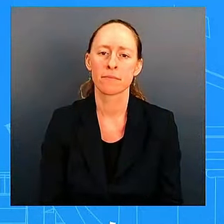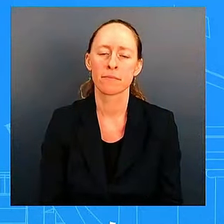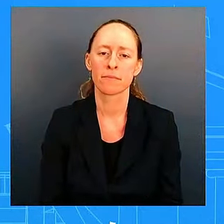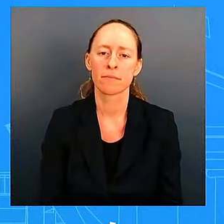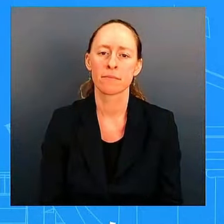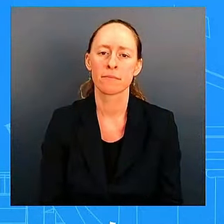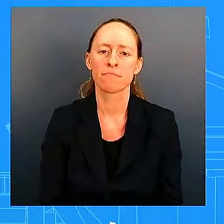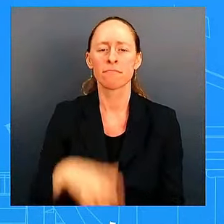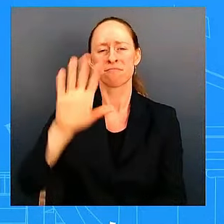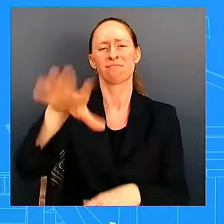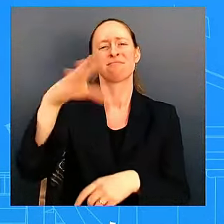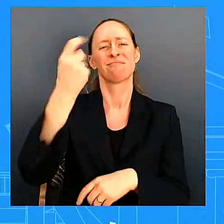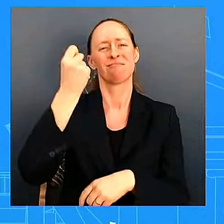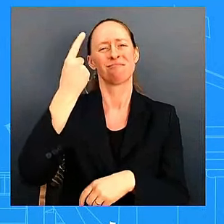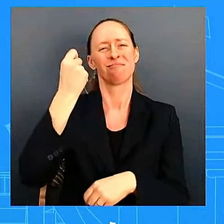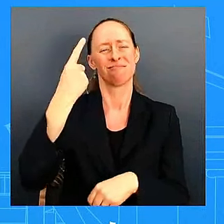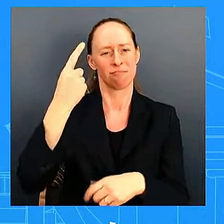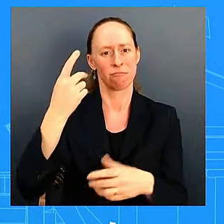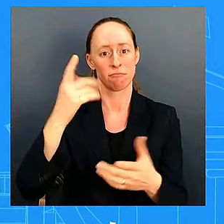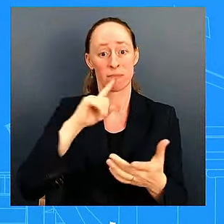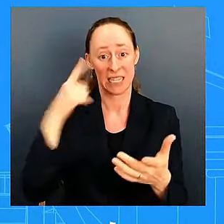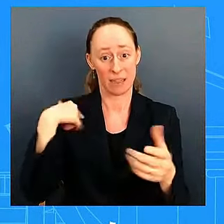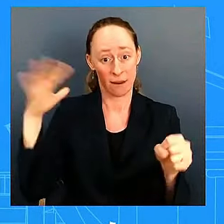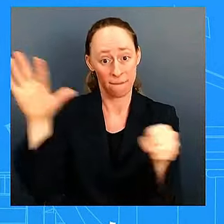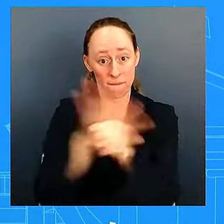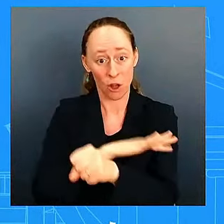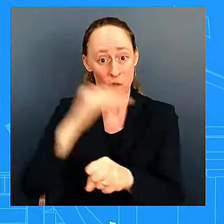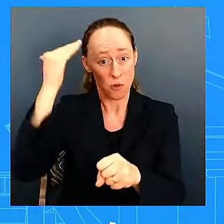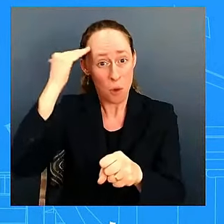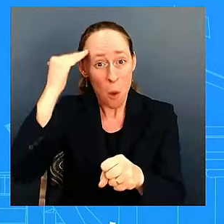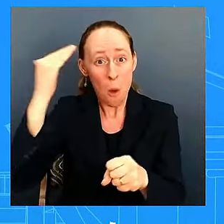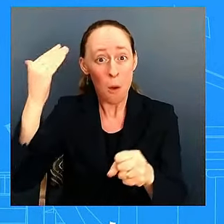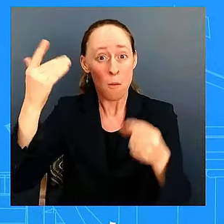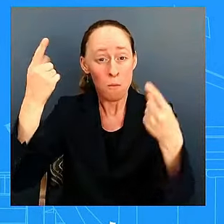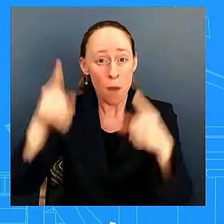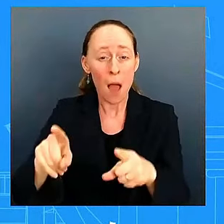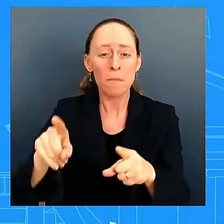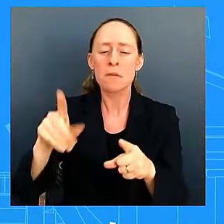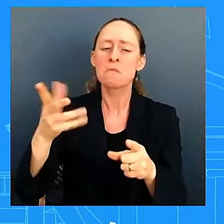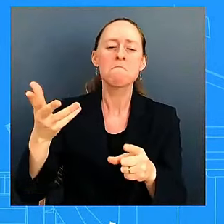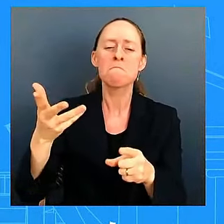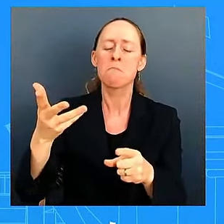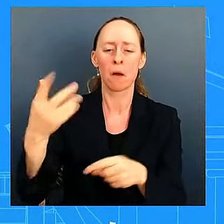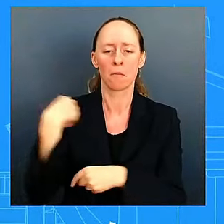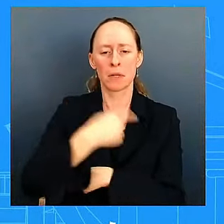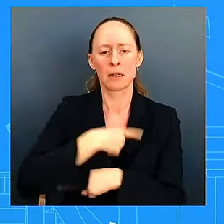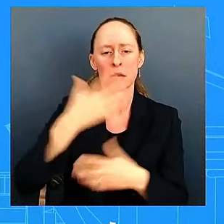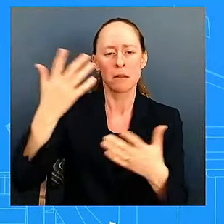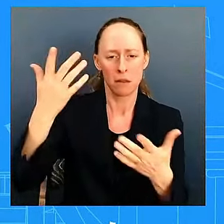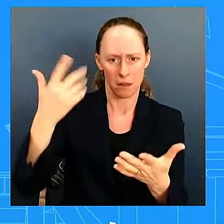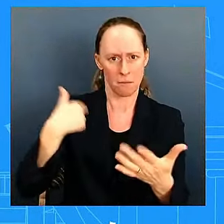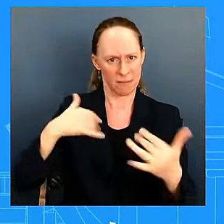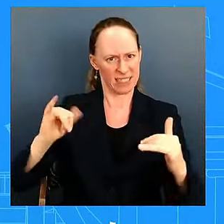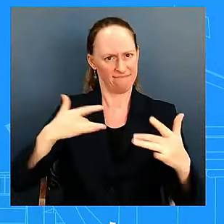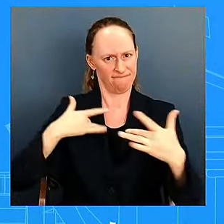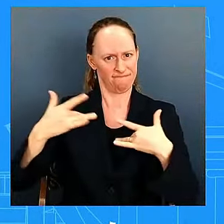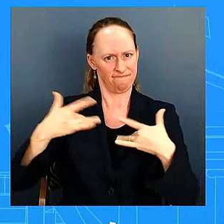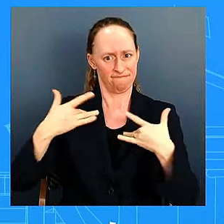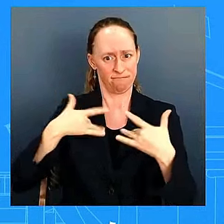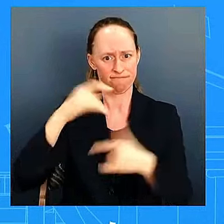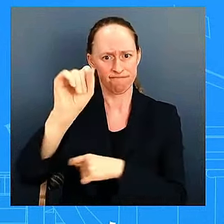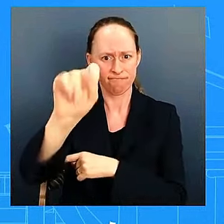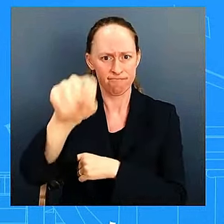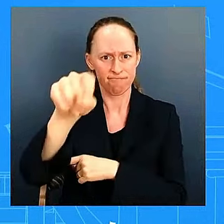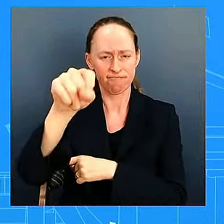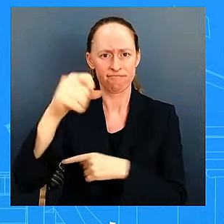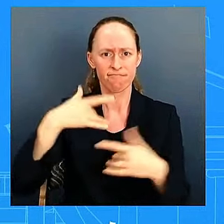and how that evolved we were very concerned about a major hit on a city like tallahassee which could have catastrophic